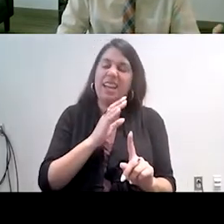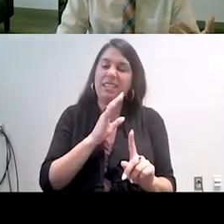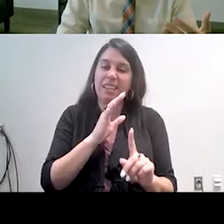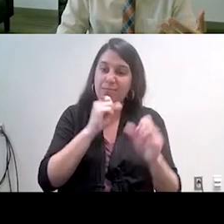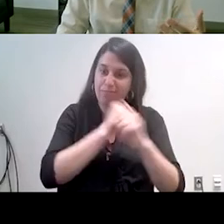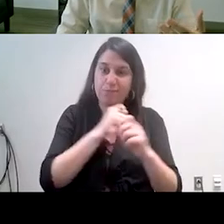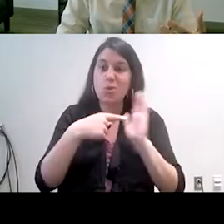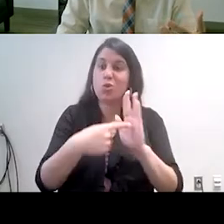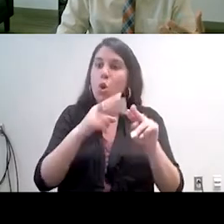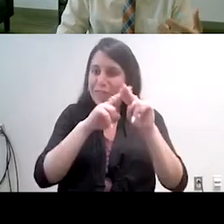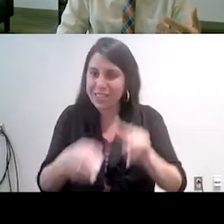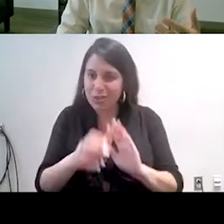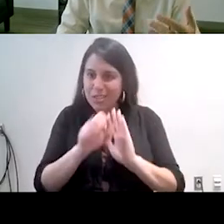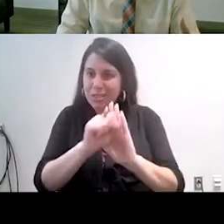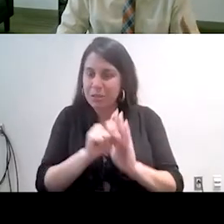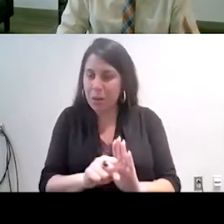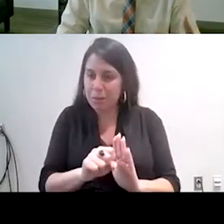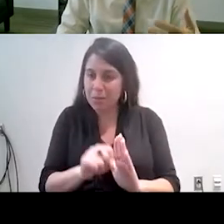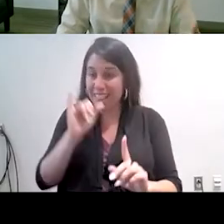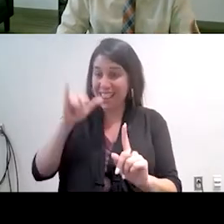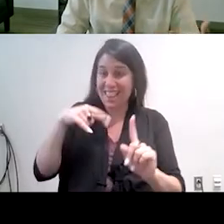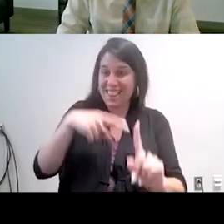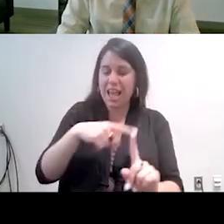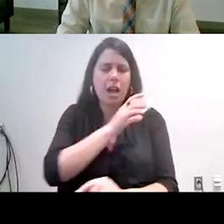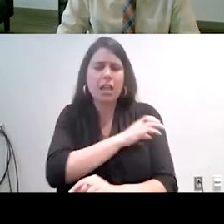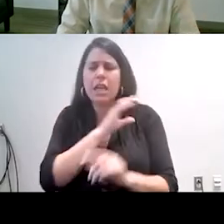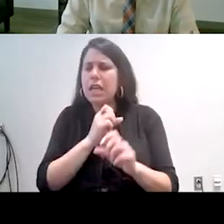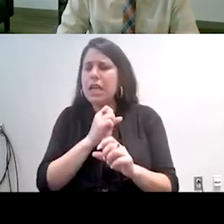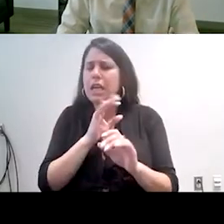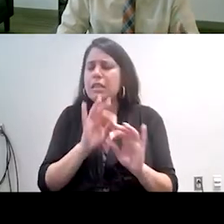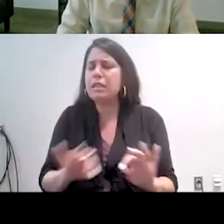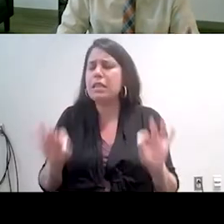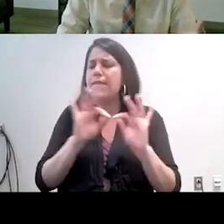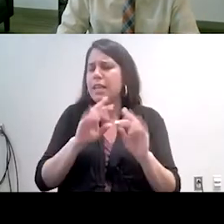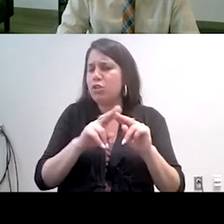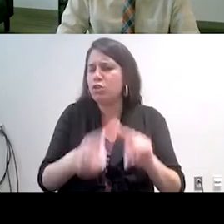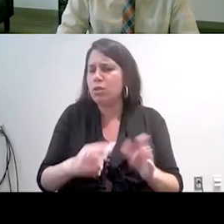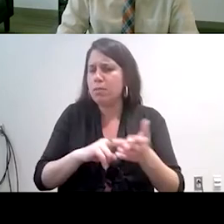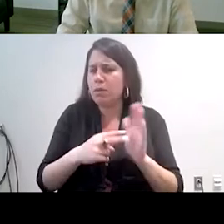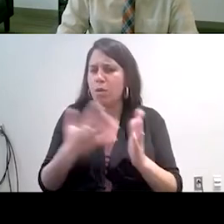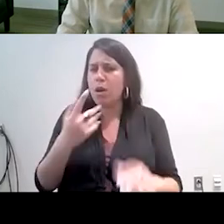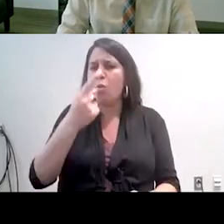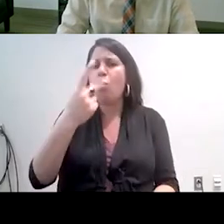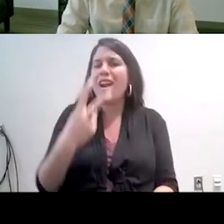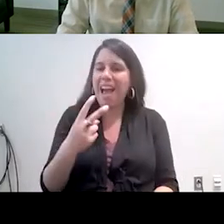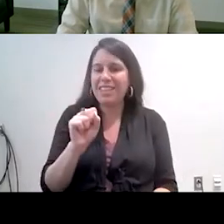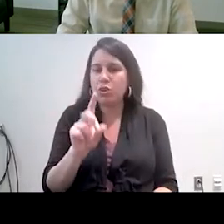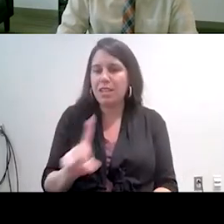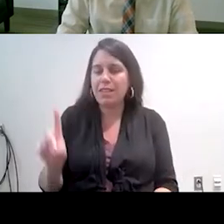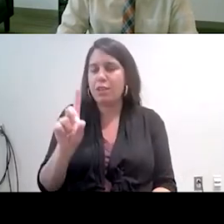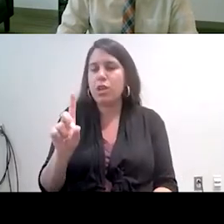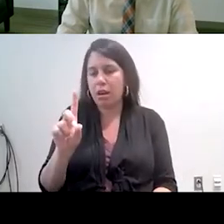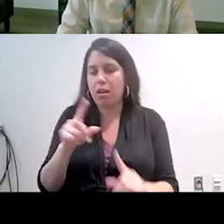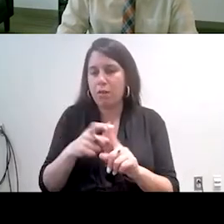So we, we defined clinically significant decrease being at one half the standard deviation of the scales for our baseline.